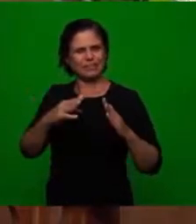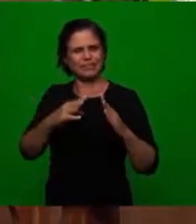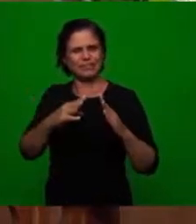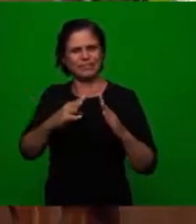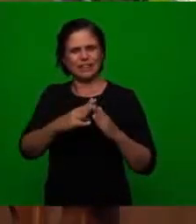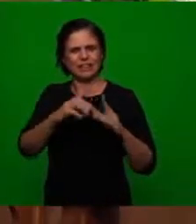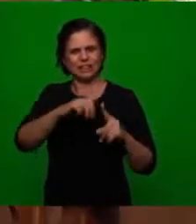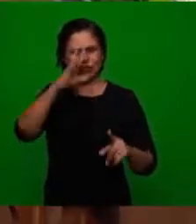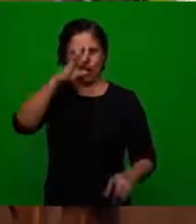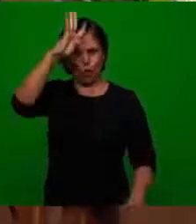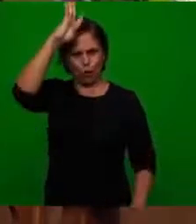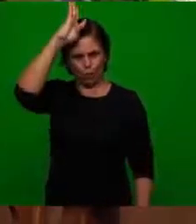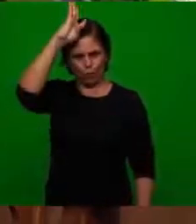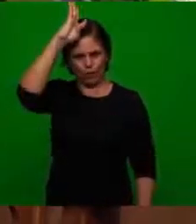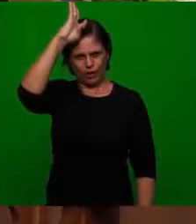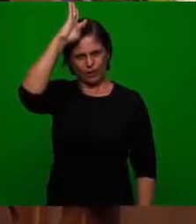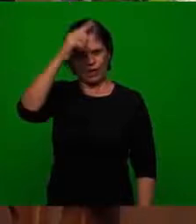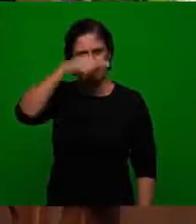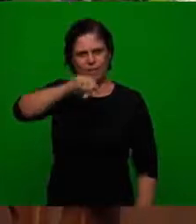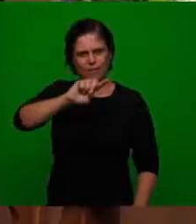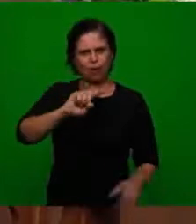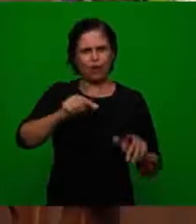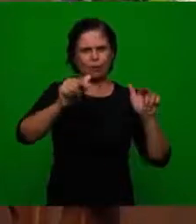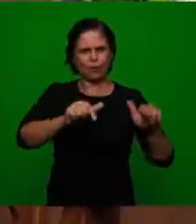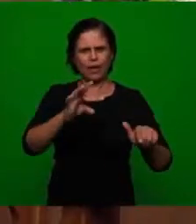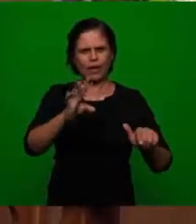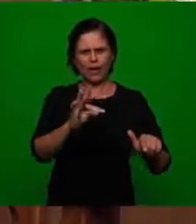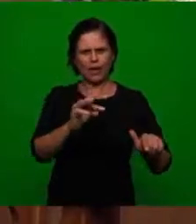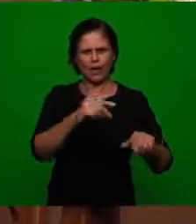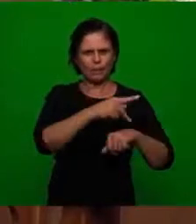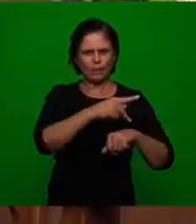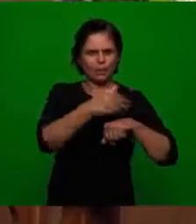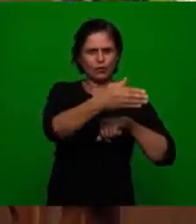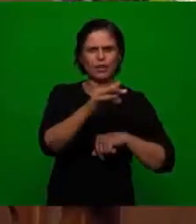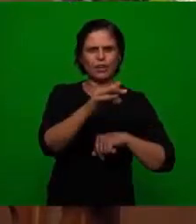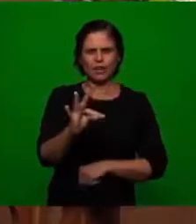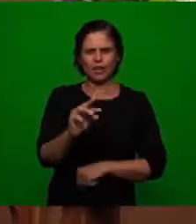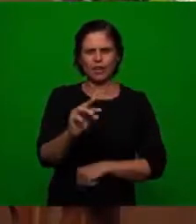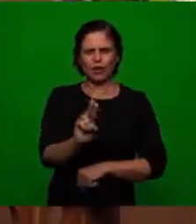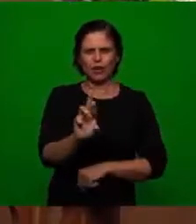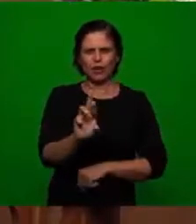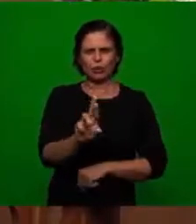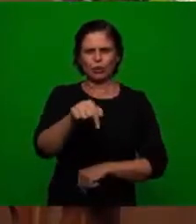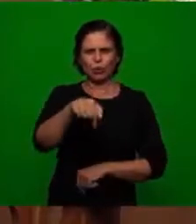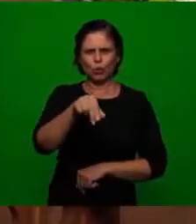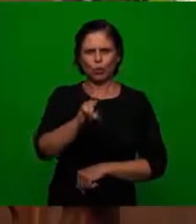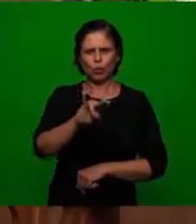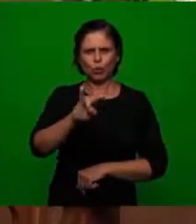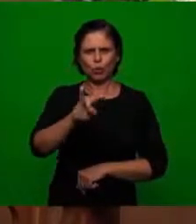goes to another region which is now called Turkey but at the time